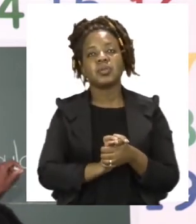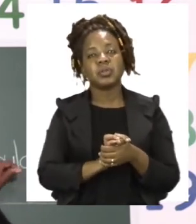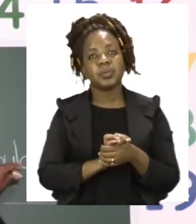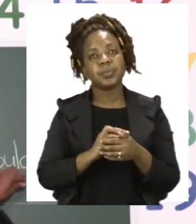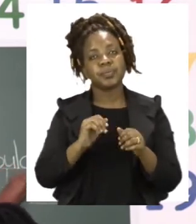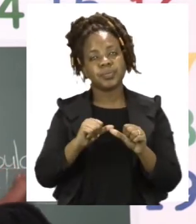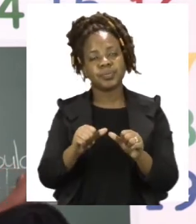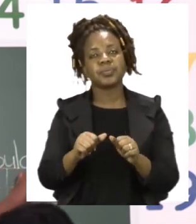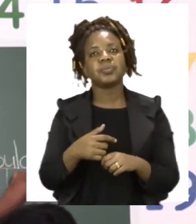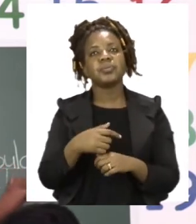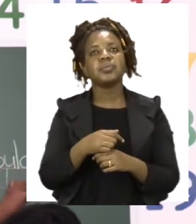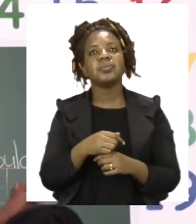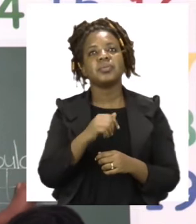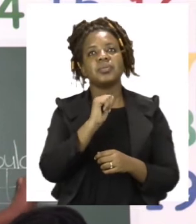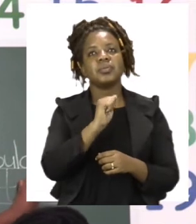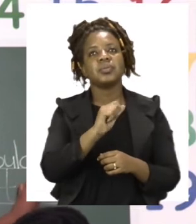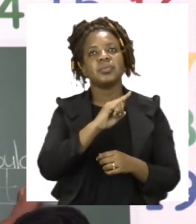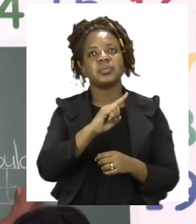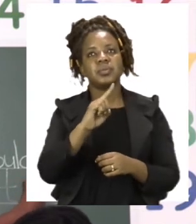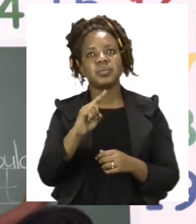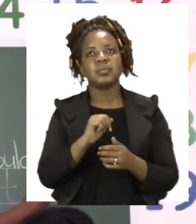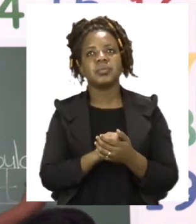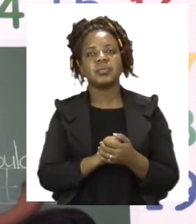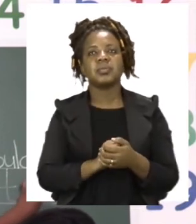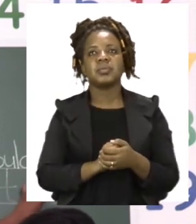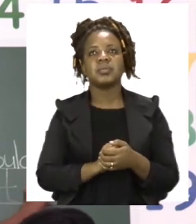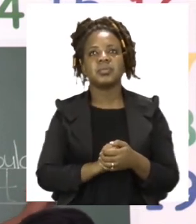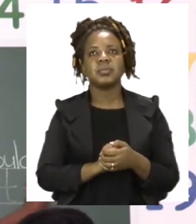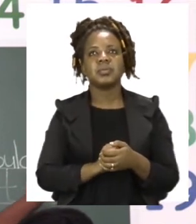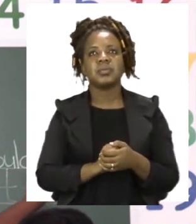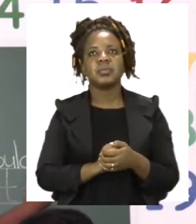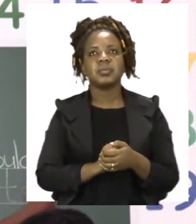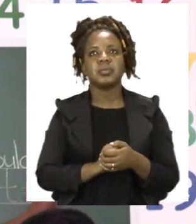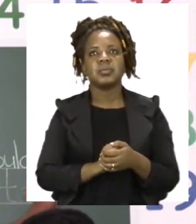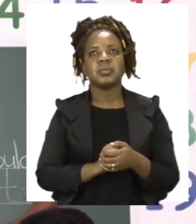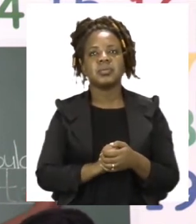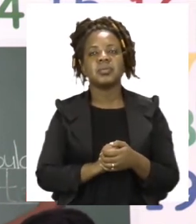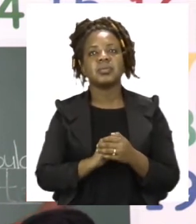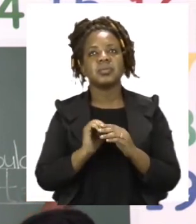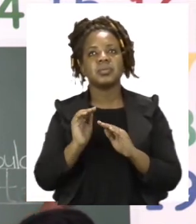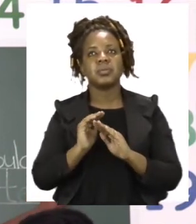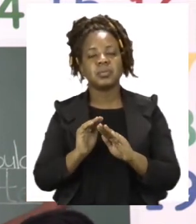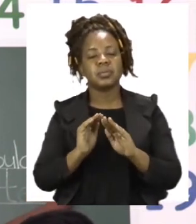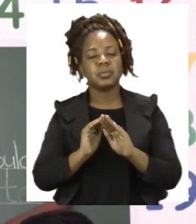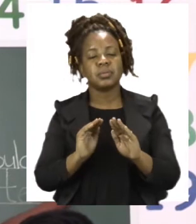A Now the rest of my sentence will not fit on the line.